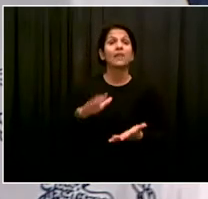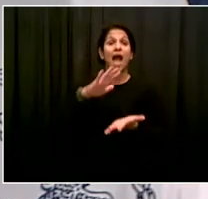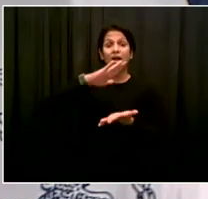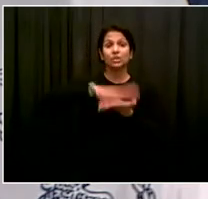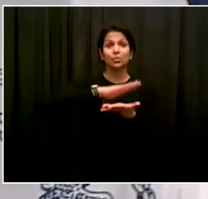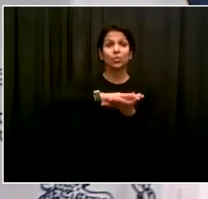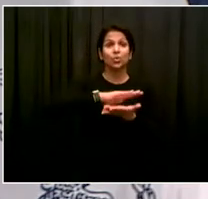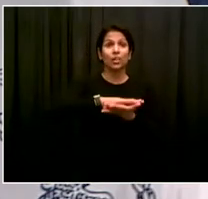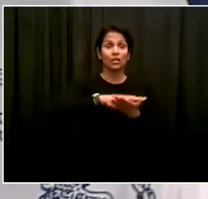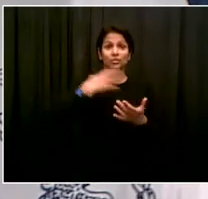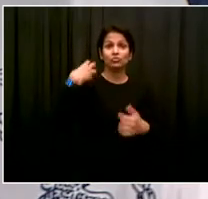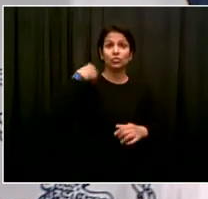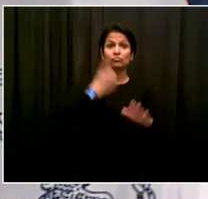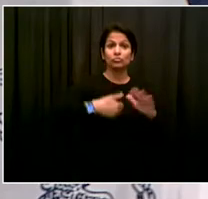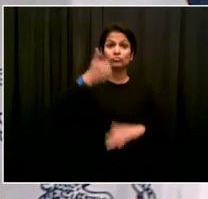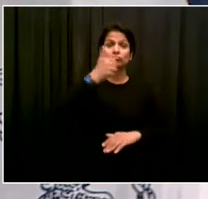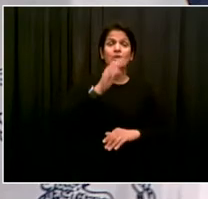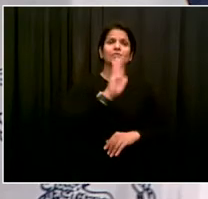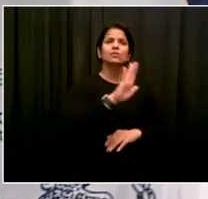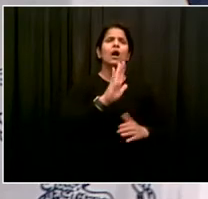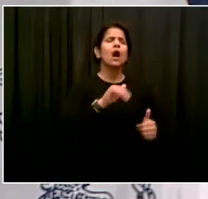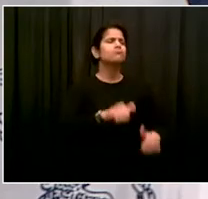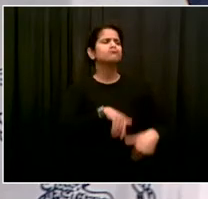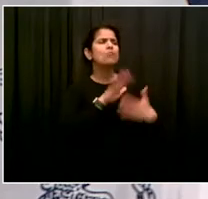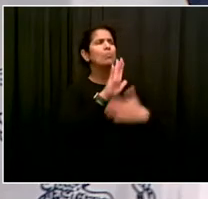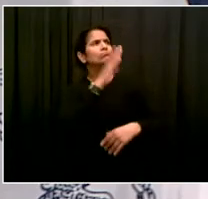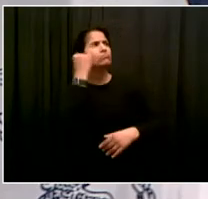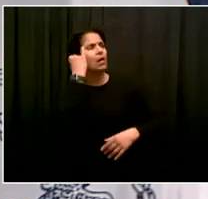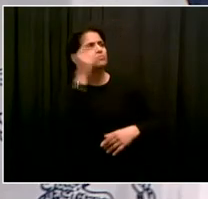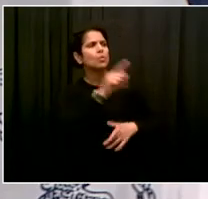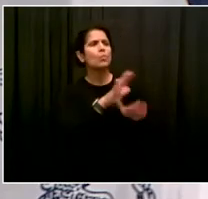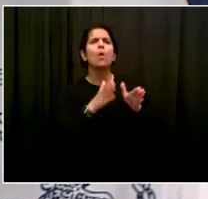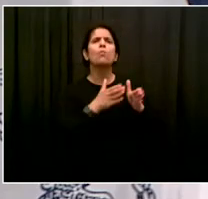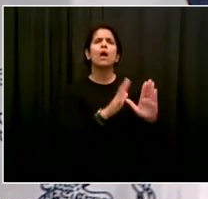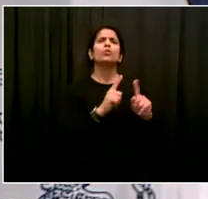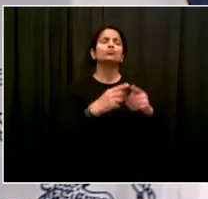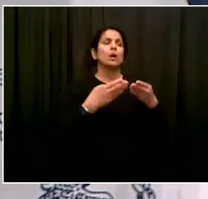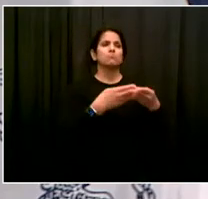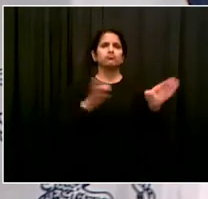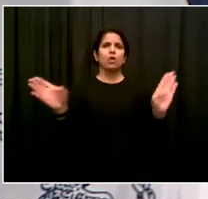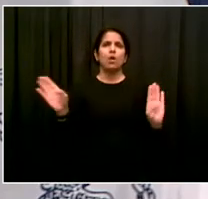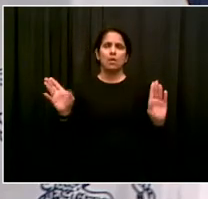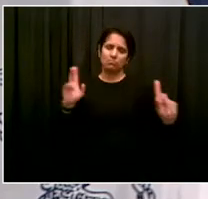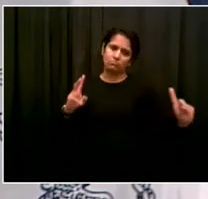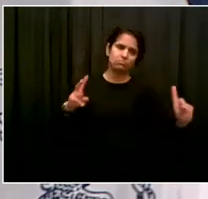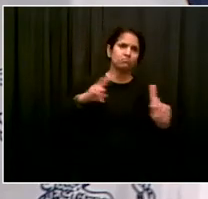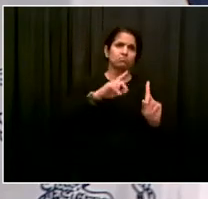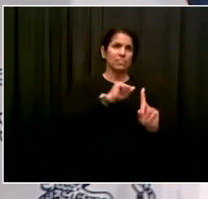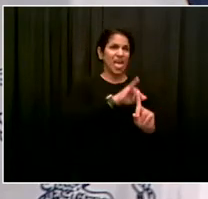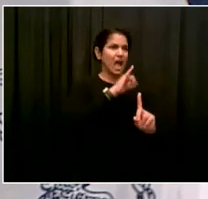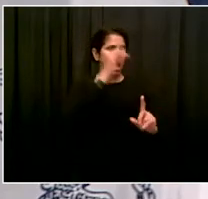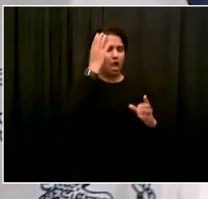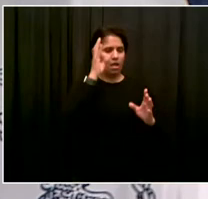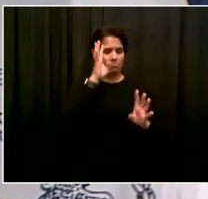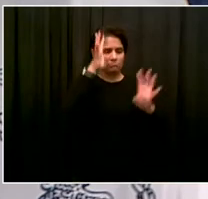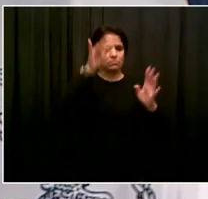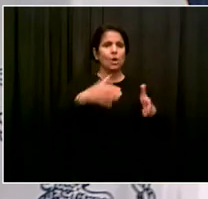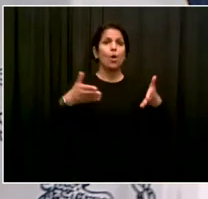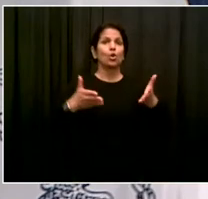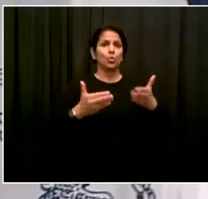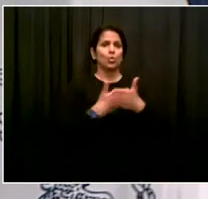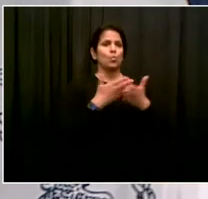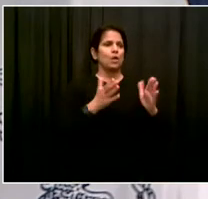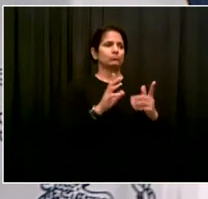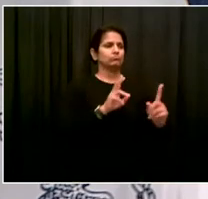for general education kids and special education kids is the most comprehensive approach to summer programming and support